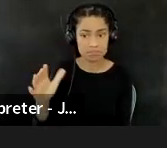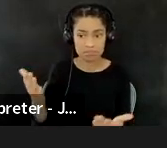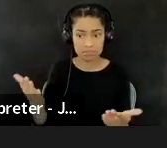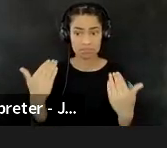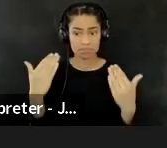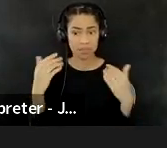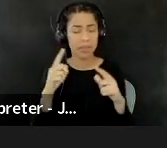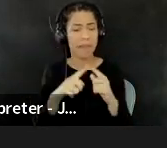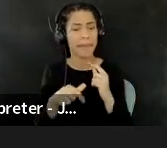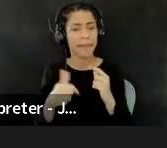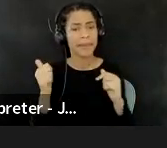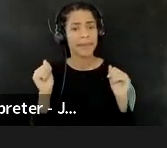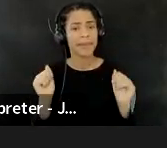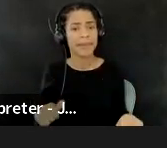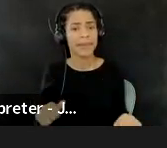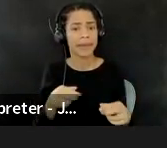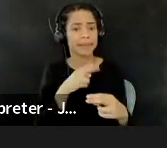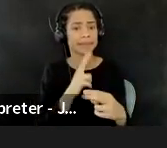in with a thought.